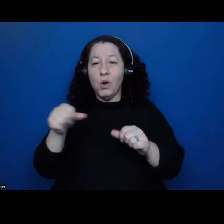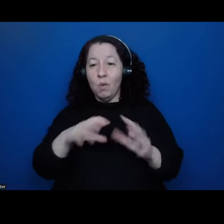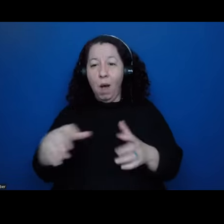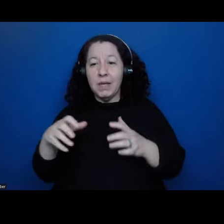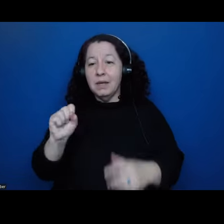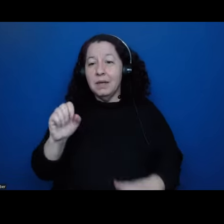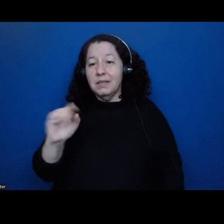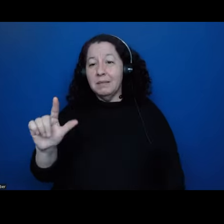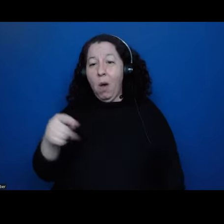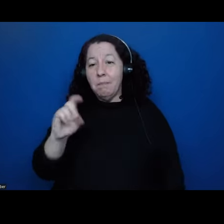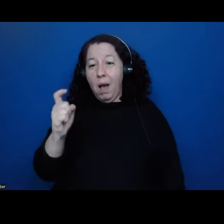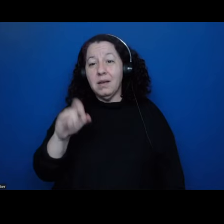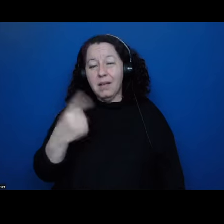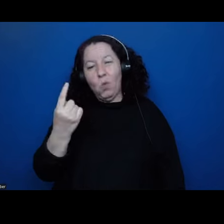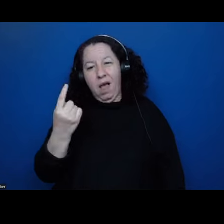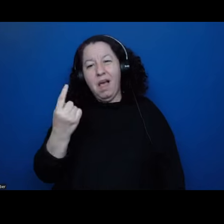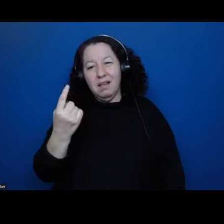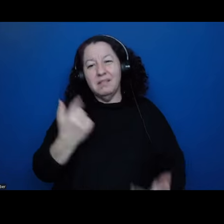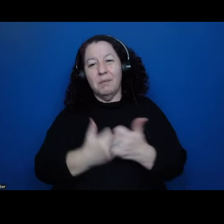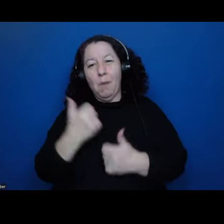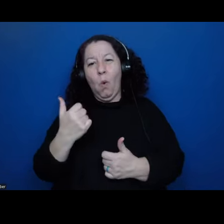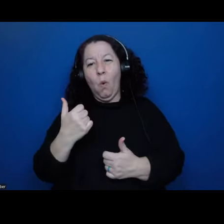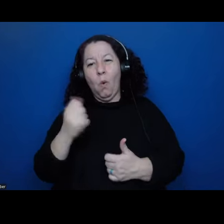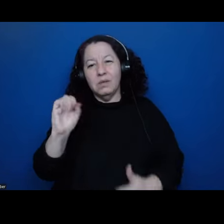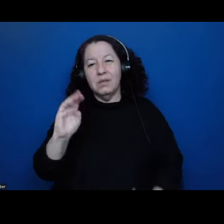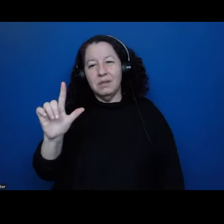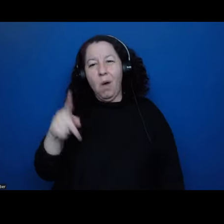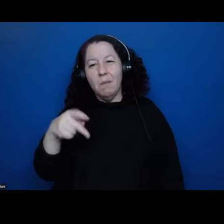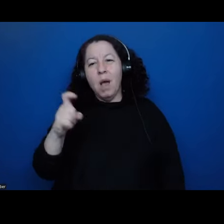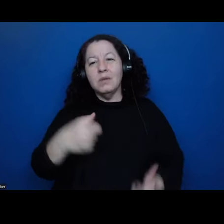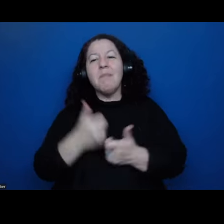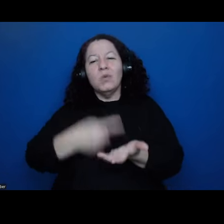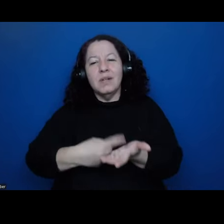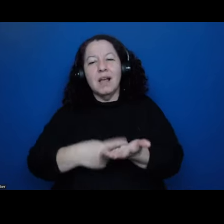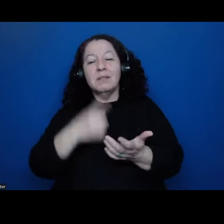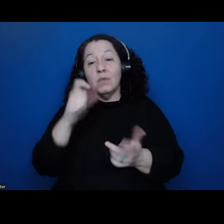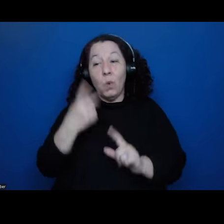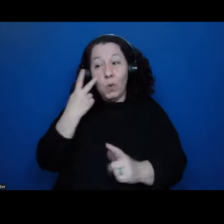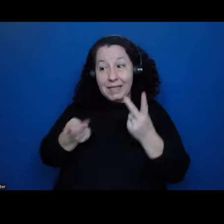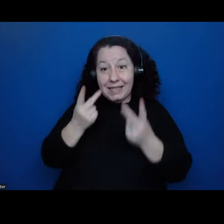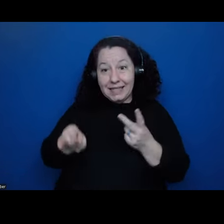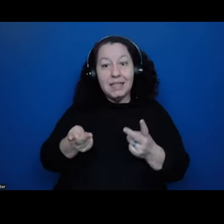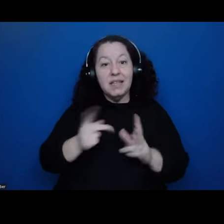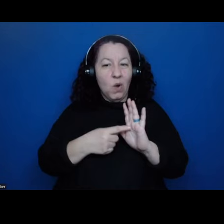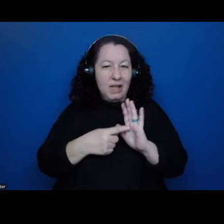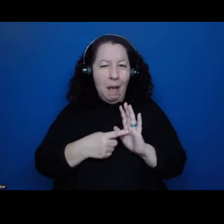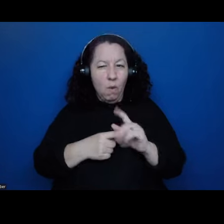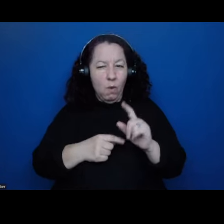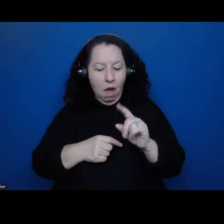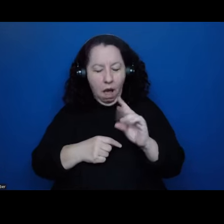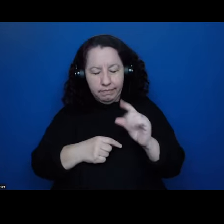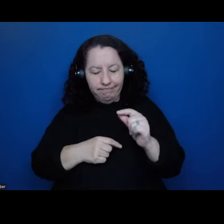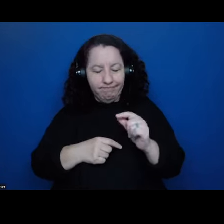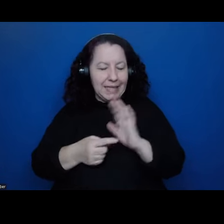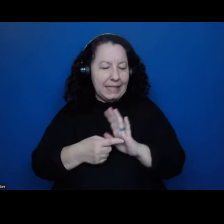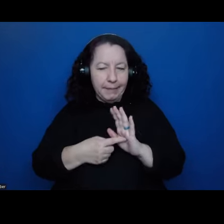uh, the one that has been most discussed because, uh, when there are depictions, for instance, of the, um, the symptoms,